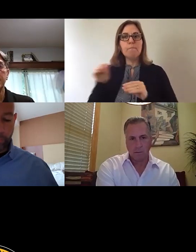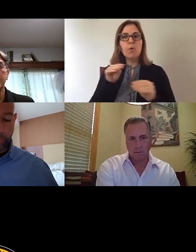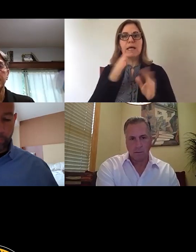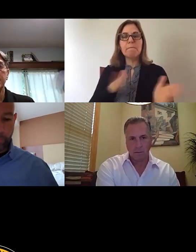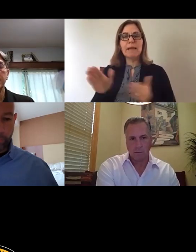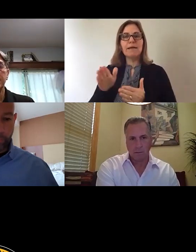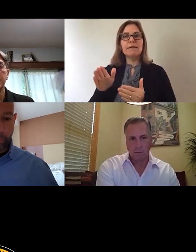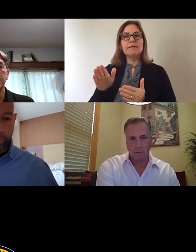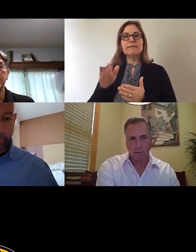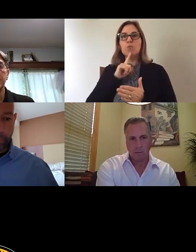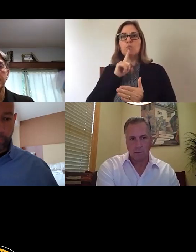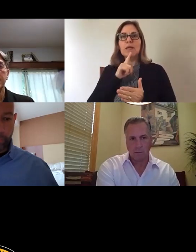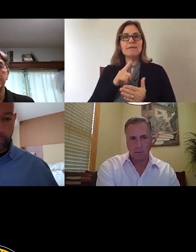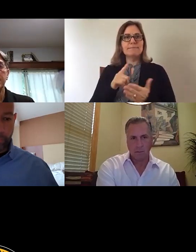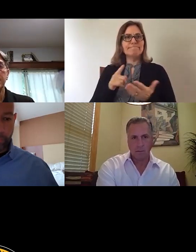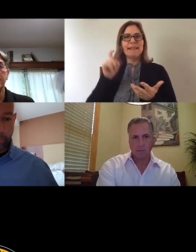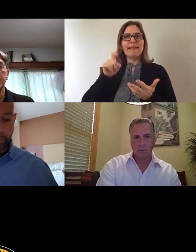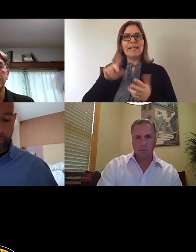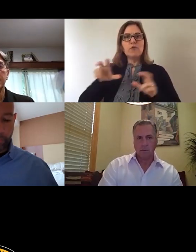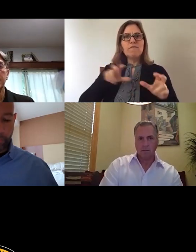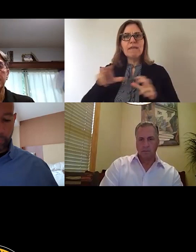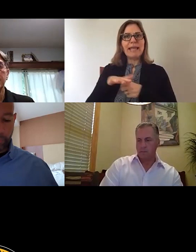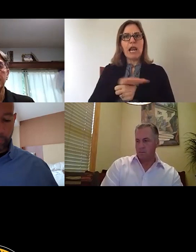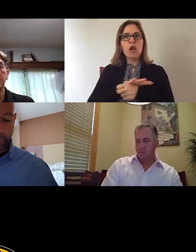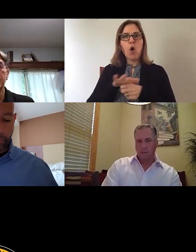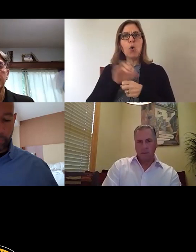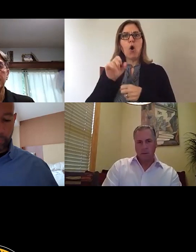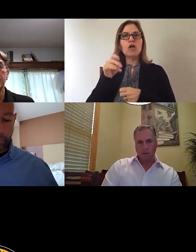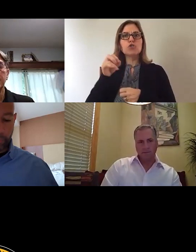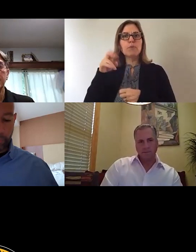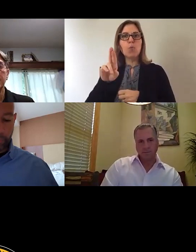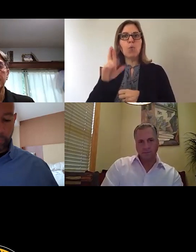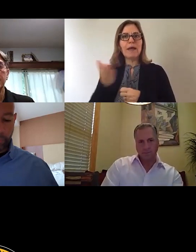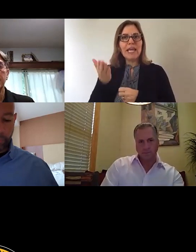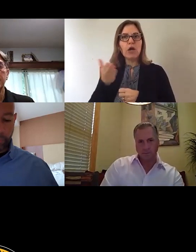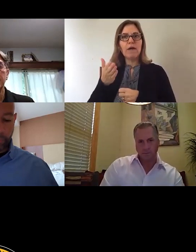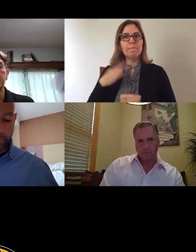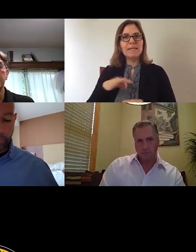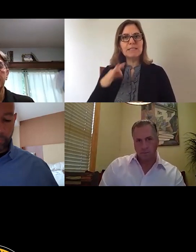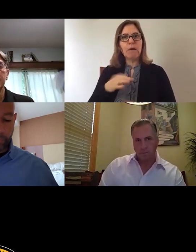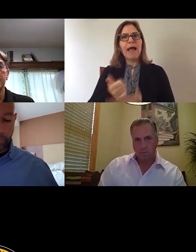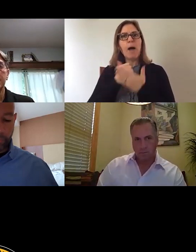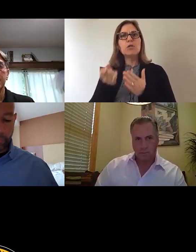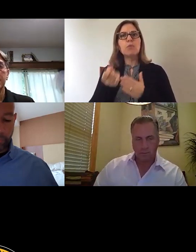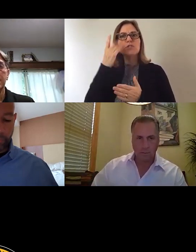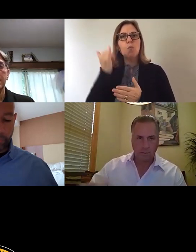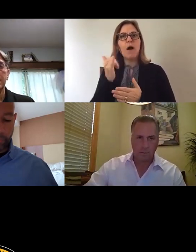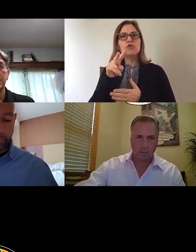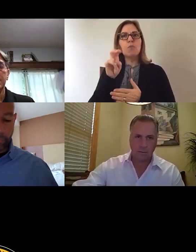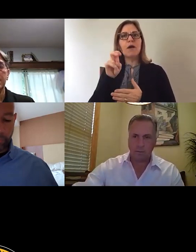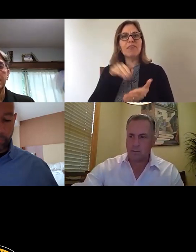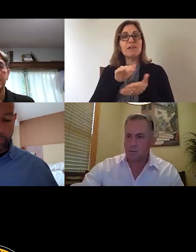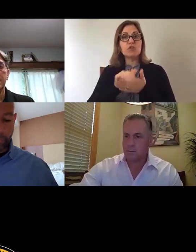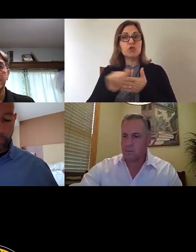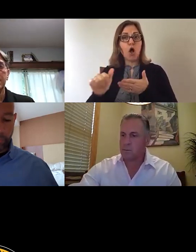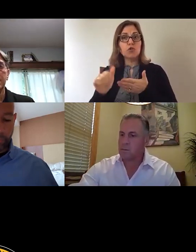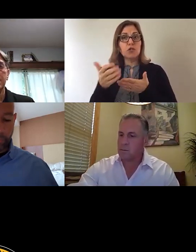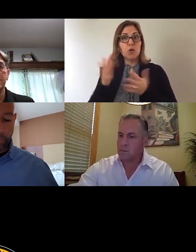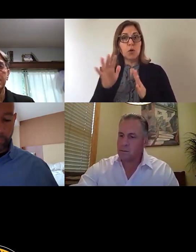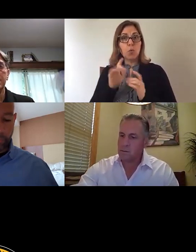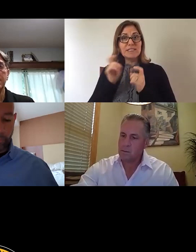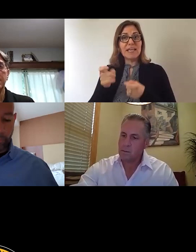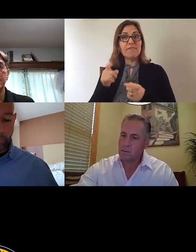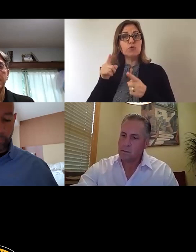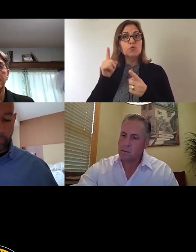find and invest in local entrepreneurs here in Pittsburgh. Help me understand why $200,000 was given to an accountant